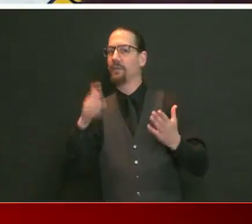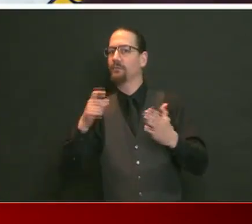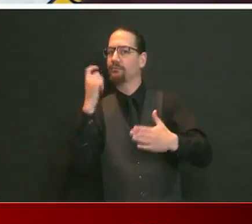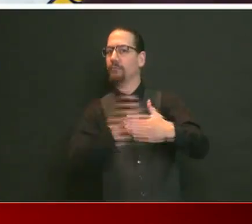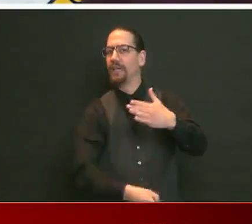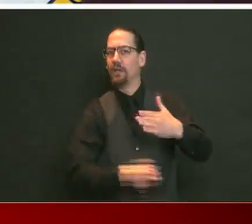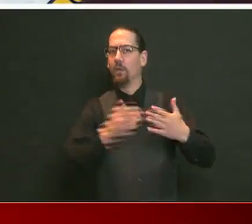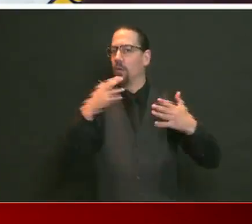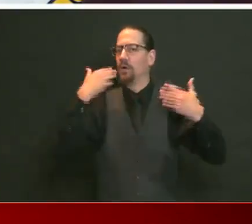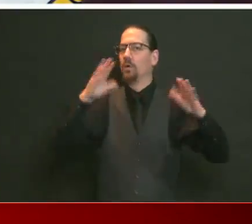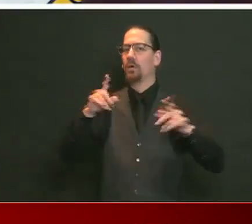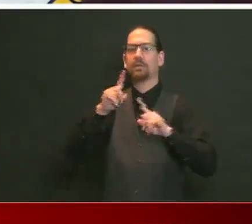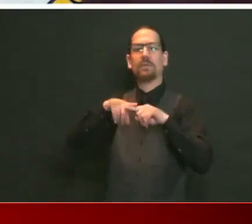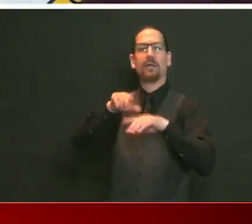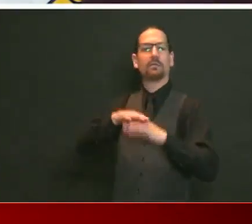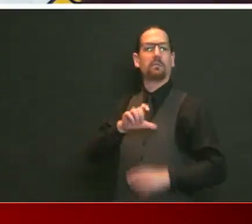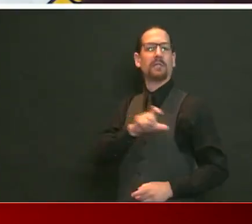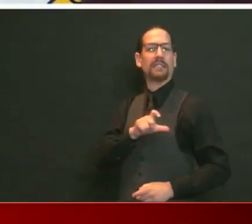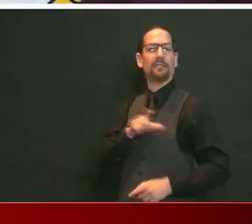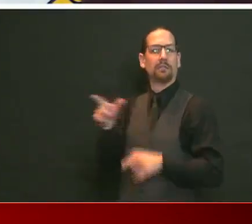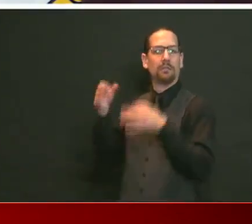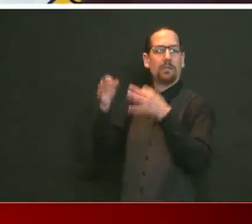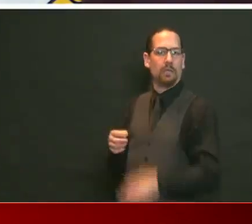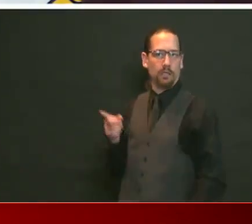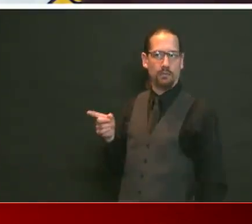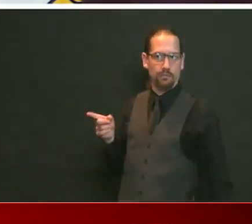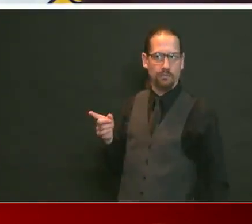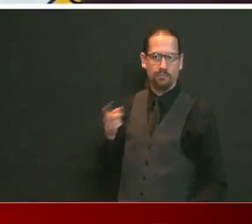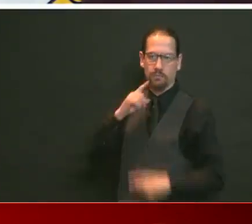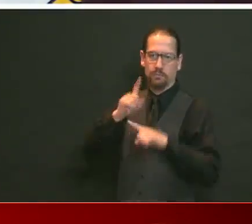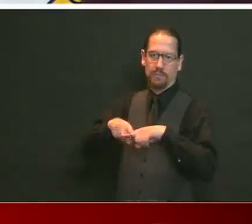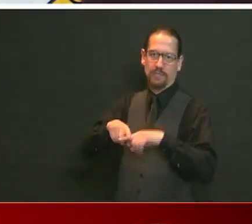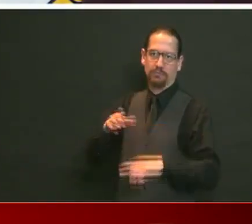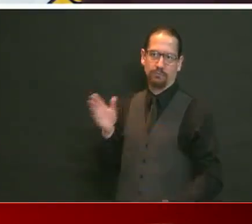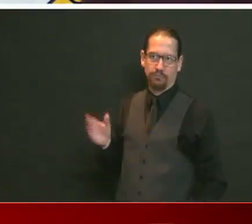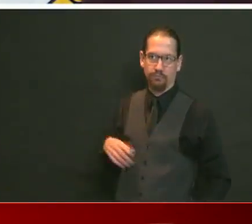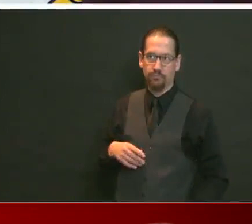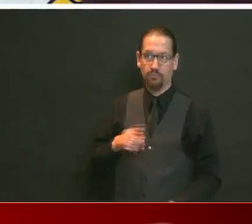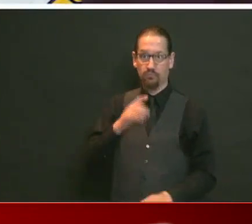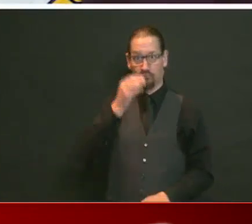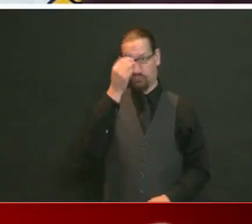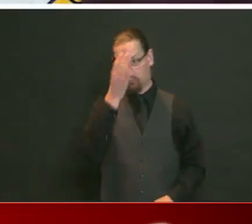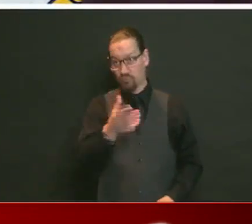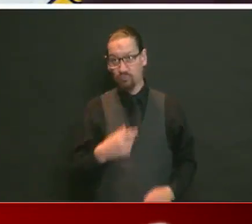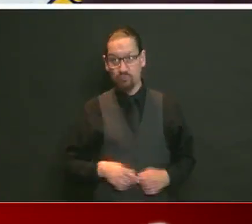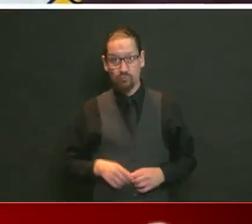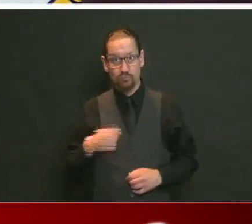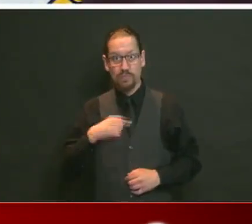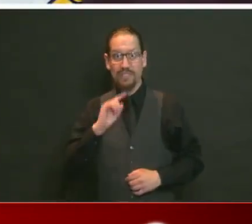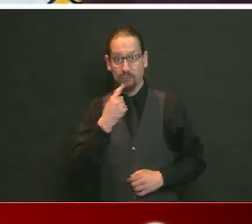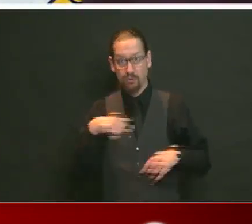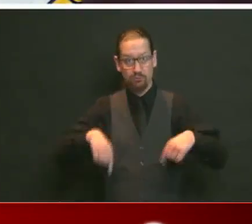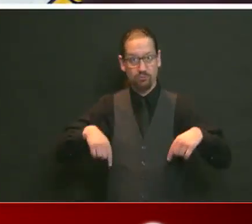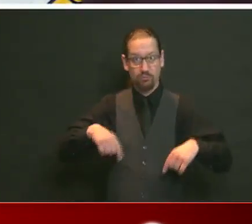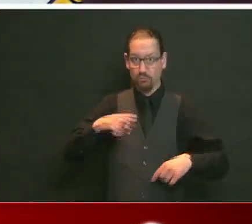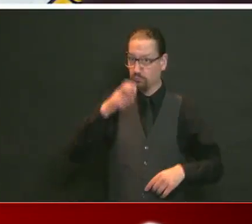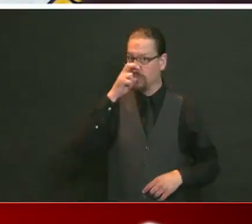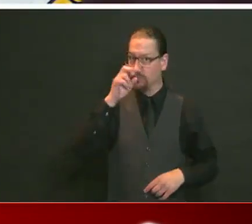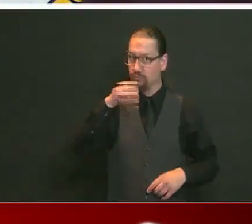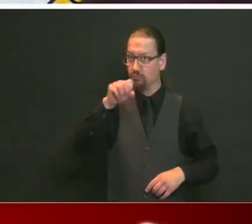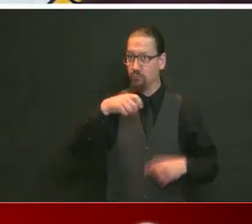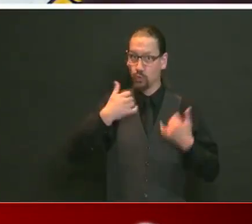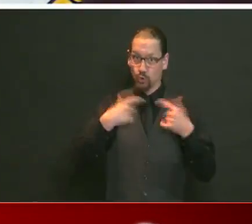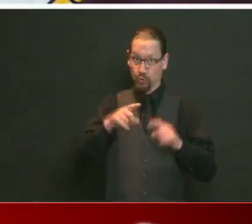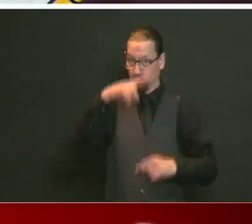judgment. But it is a tool in the toolbox, and we are serious about this. And by the way, as summer comes, if we start to see